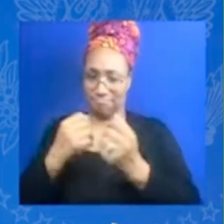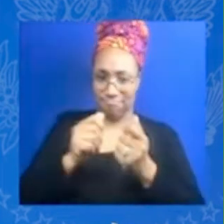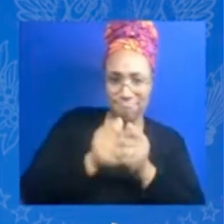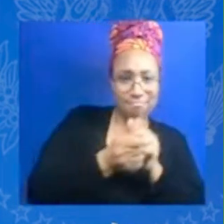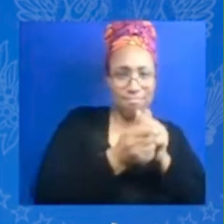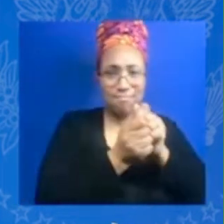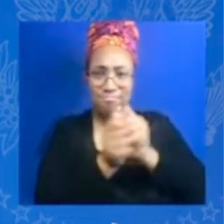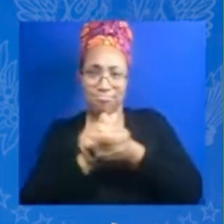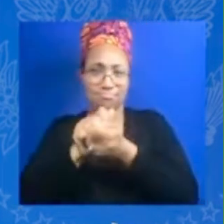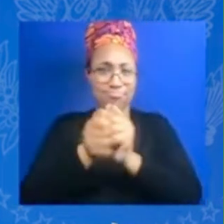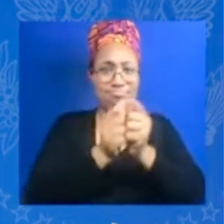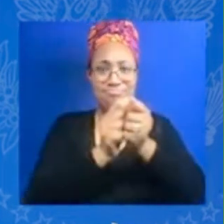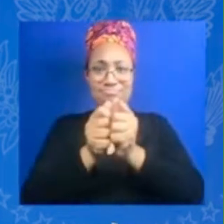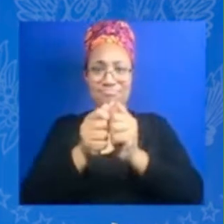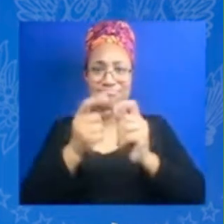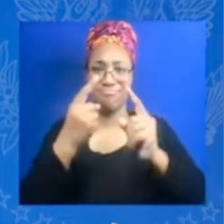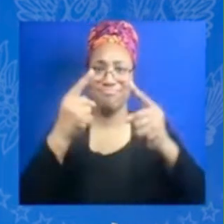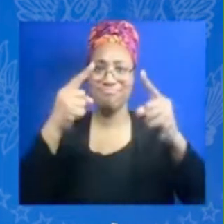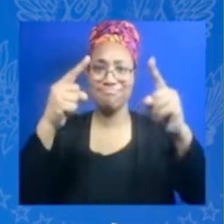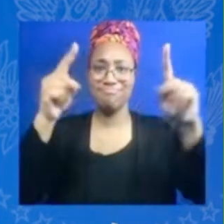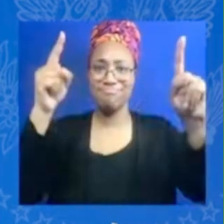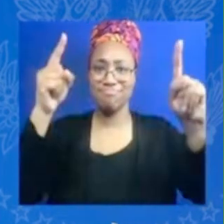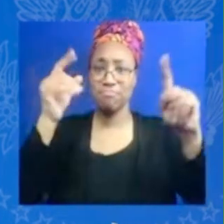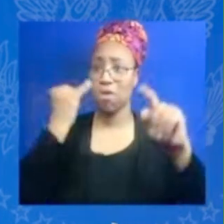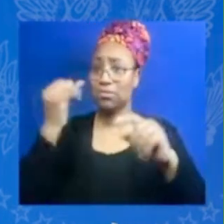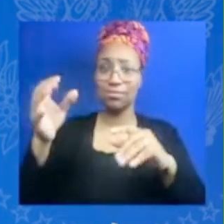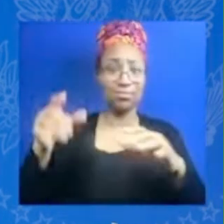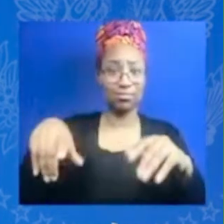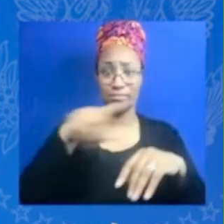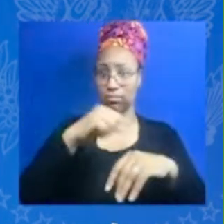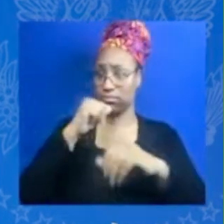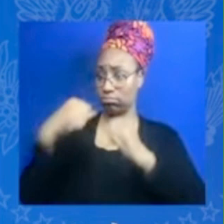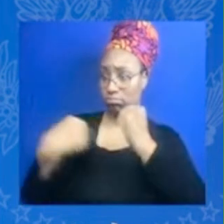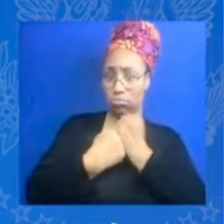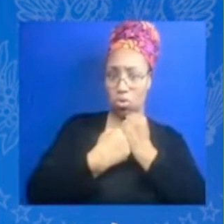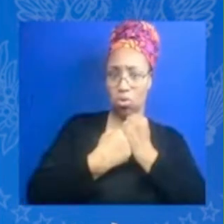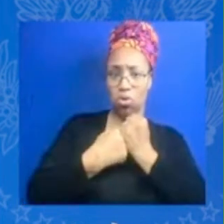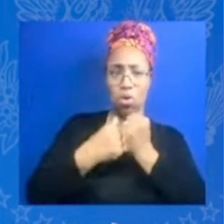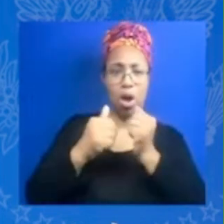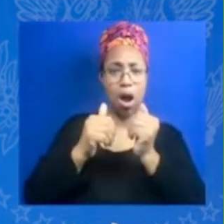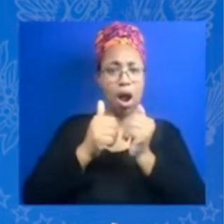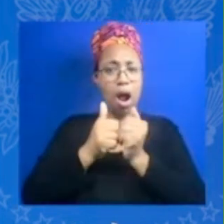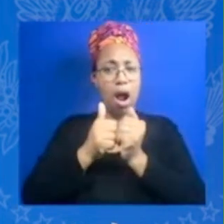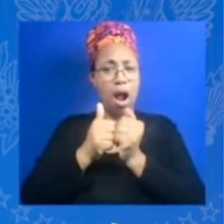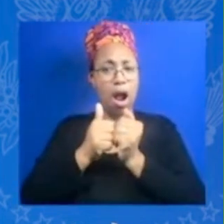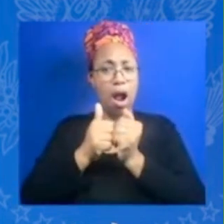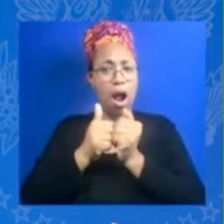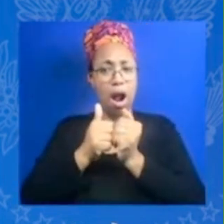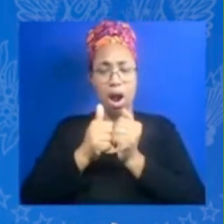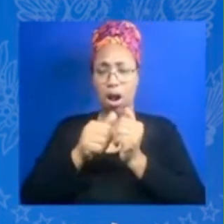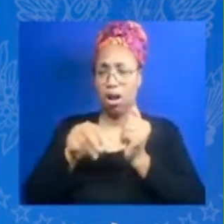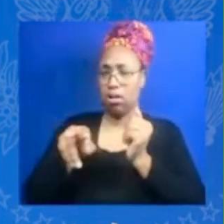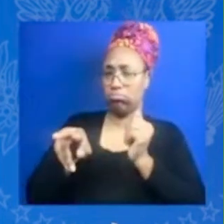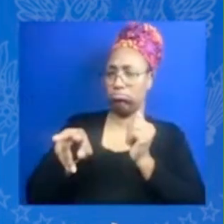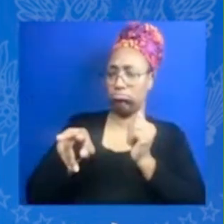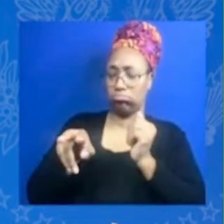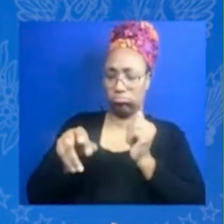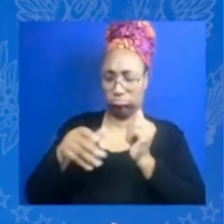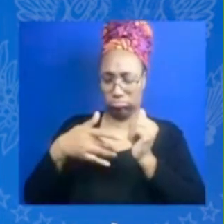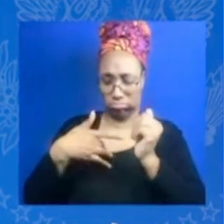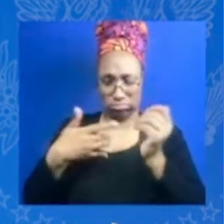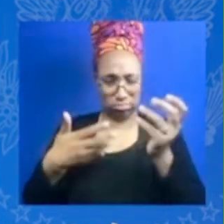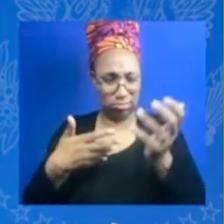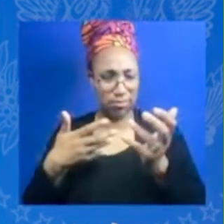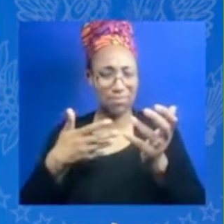you they're not supporting you what is it that you're supposed to learn from that grow from that and keep moving forward that's beautiful